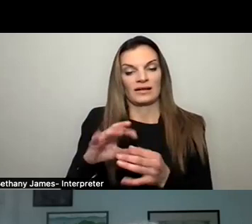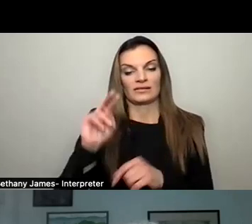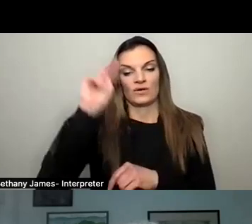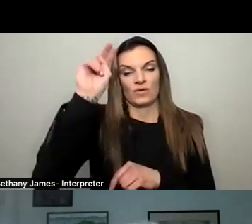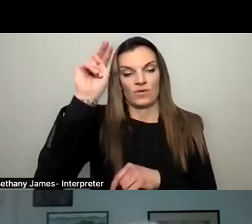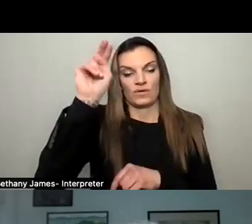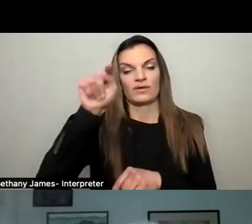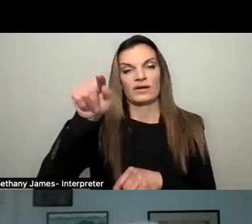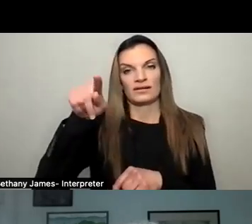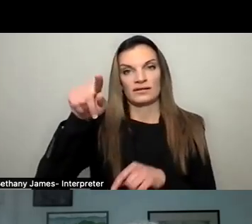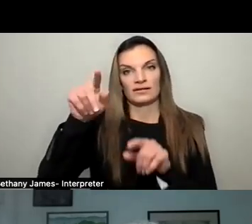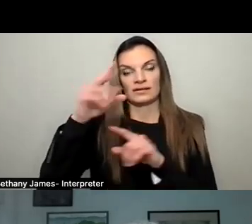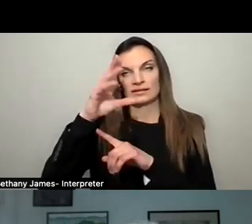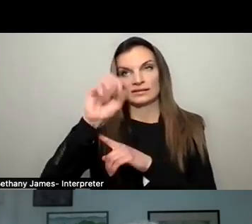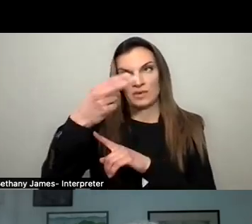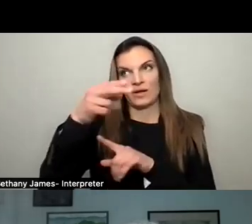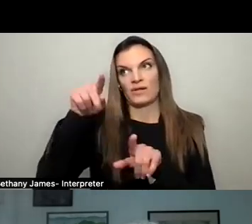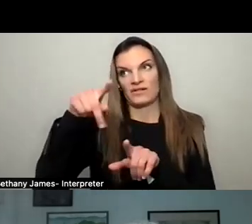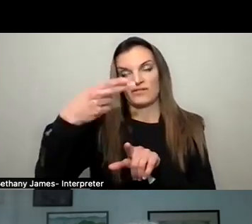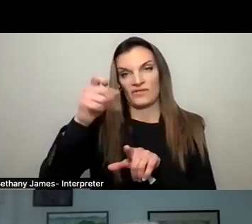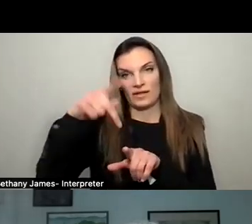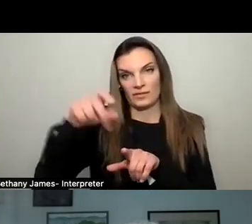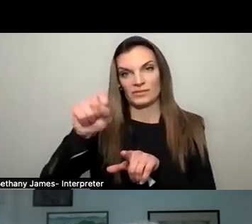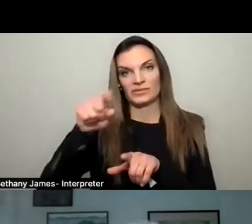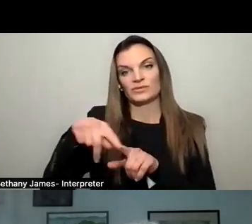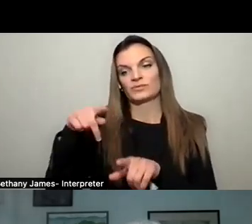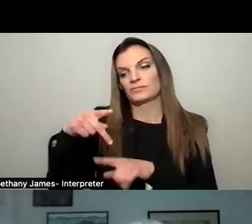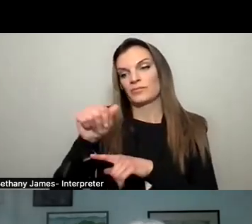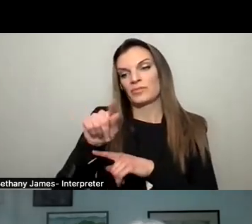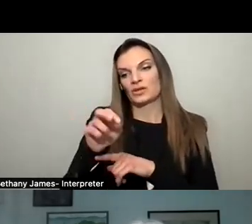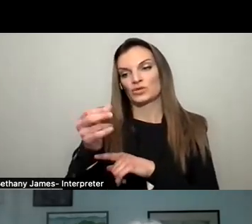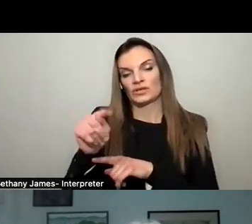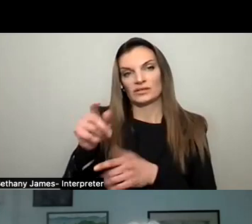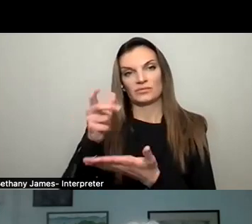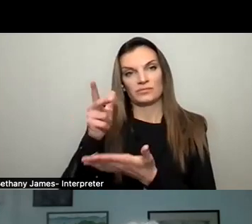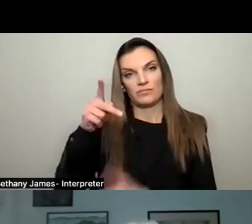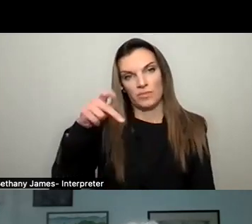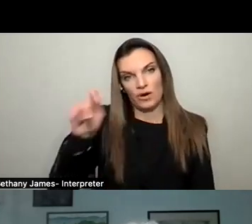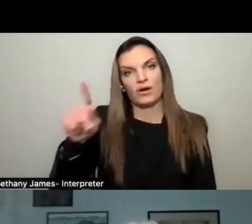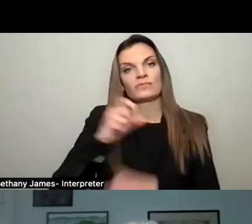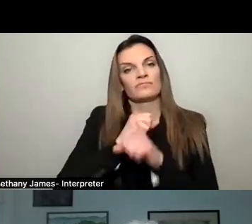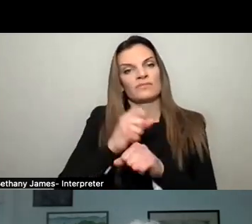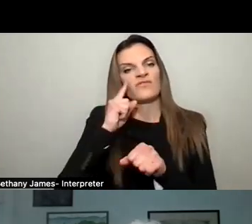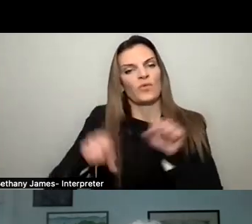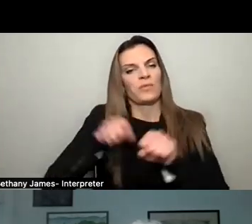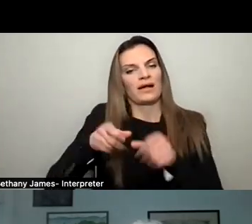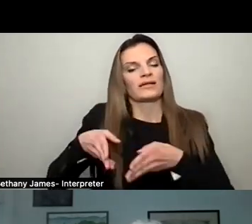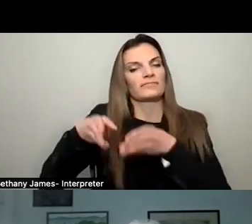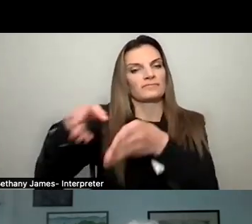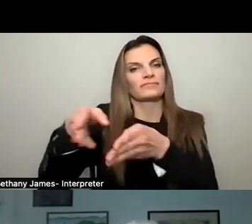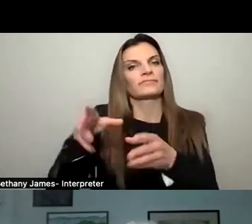at Phelps to the south end at Patriots Park to provide protection for cyclists as well as continuous